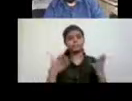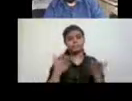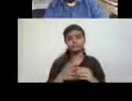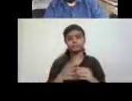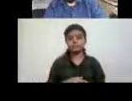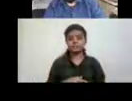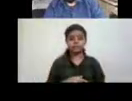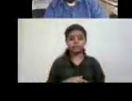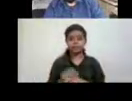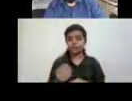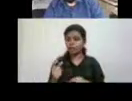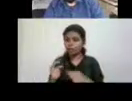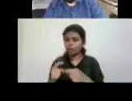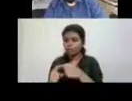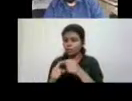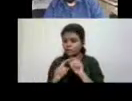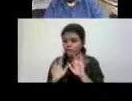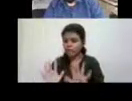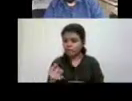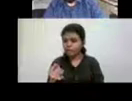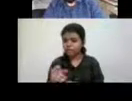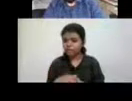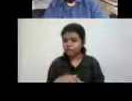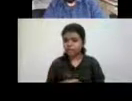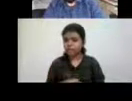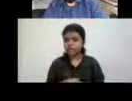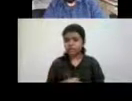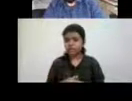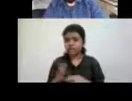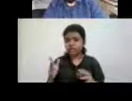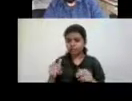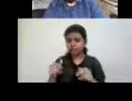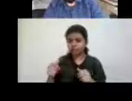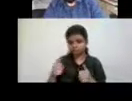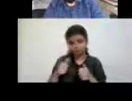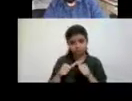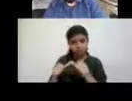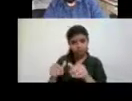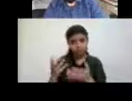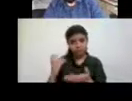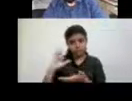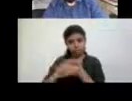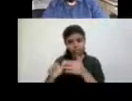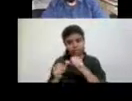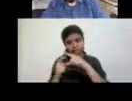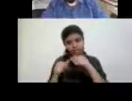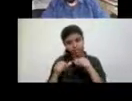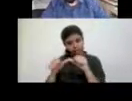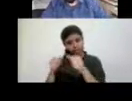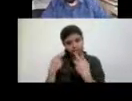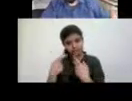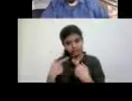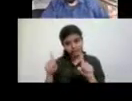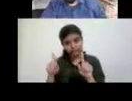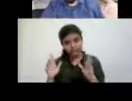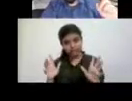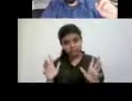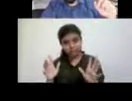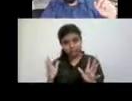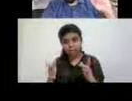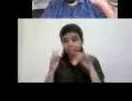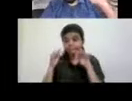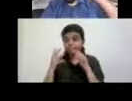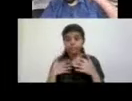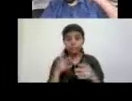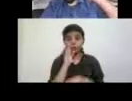uh, just a quick question in here. Uh, I hope you don't mind if I answer some of the chat questions. I mean, it might disrupt the flow, but